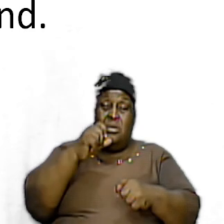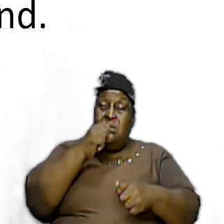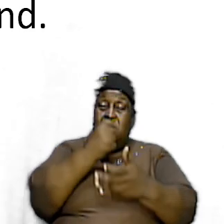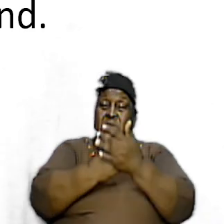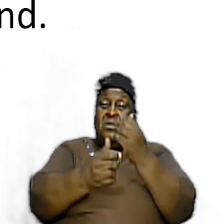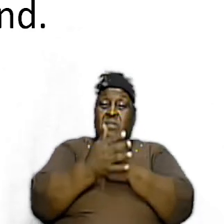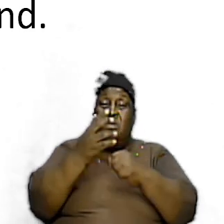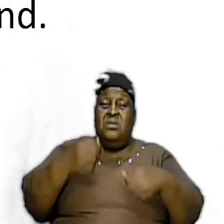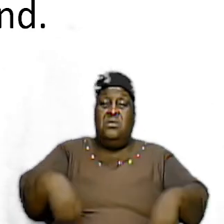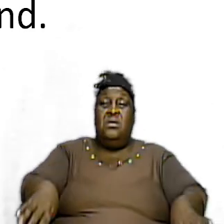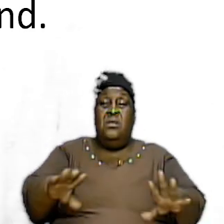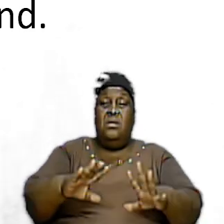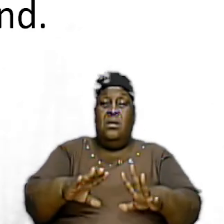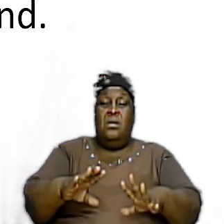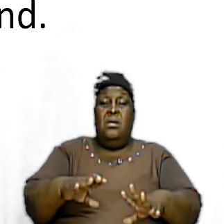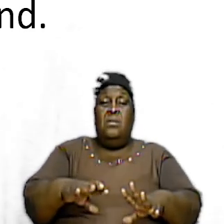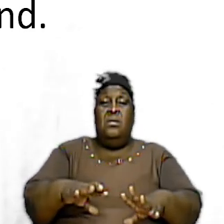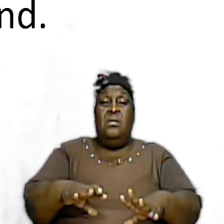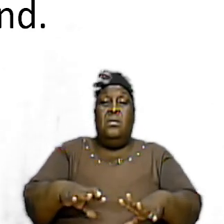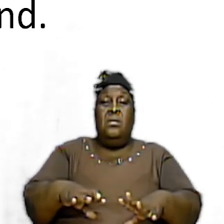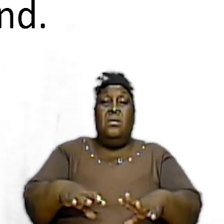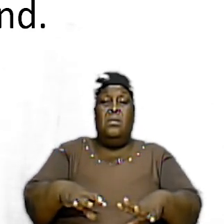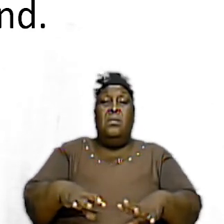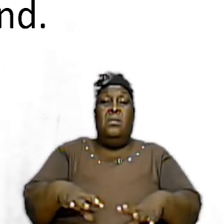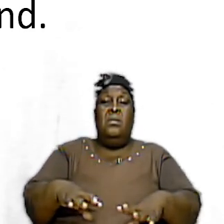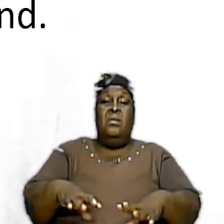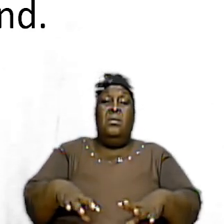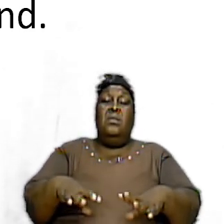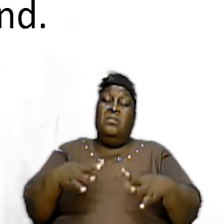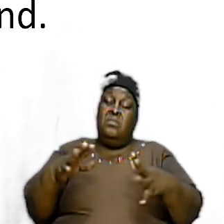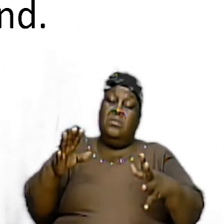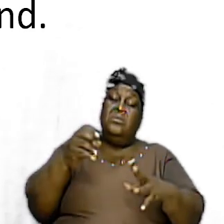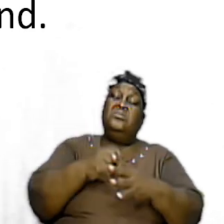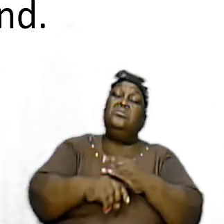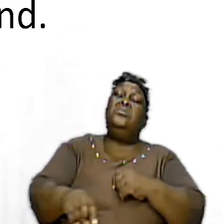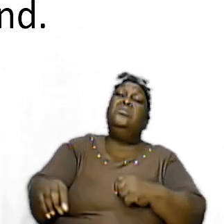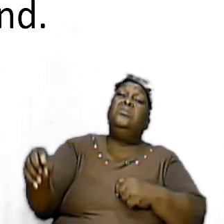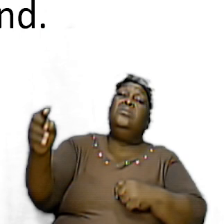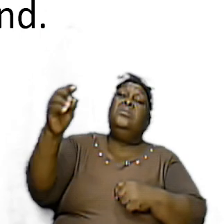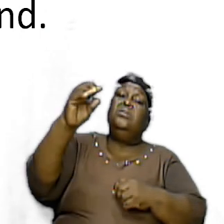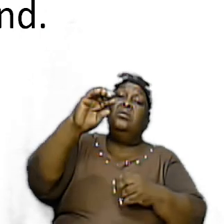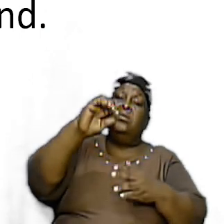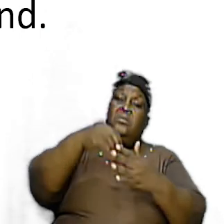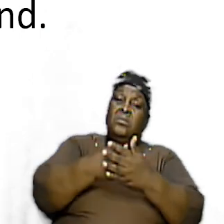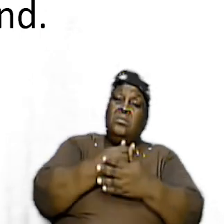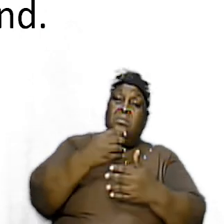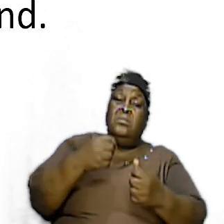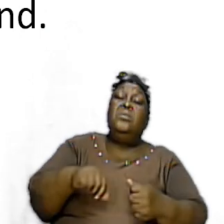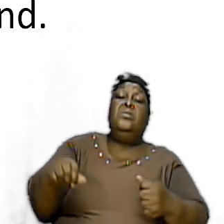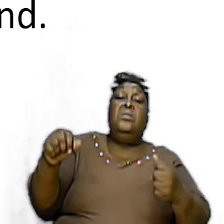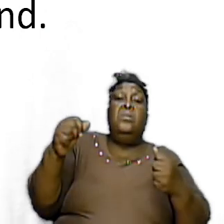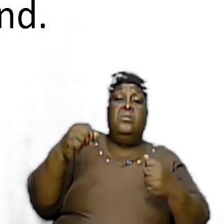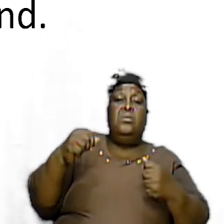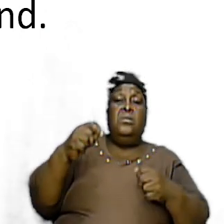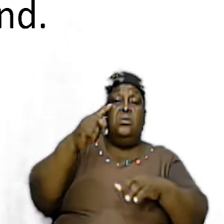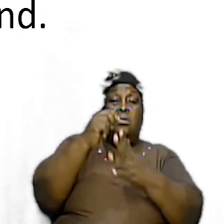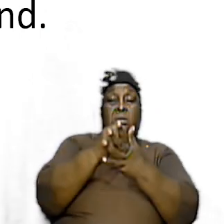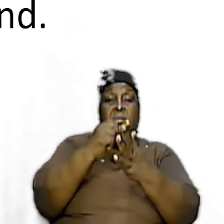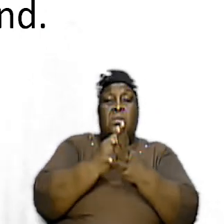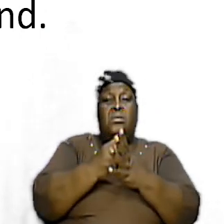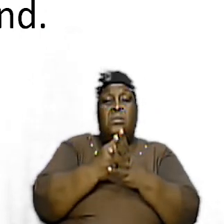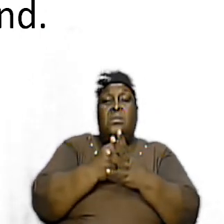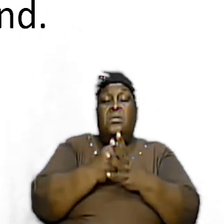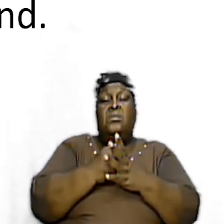God was accomplished in the New Testament but the vehicle is practically